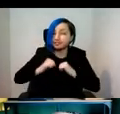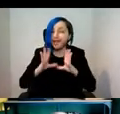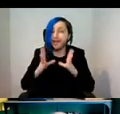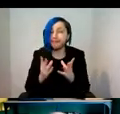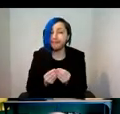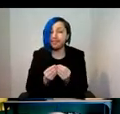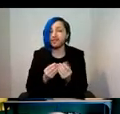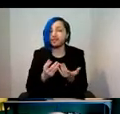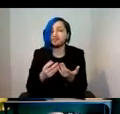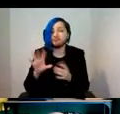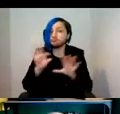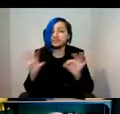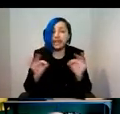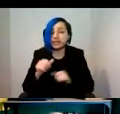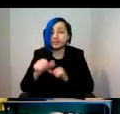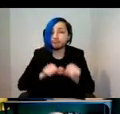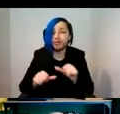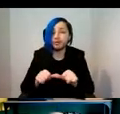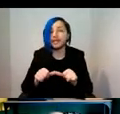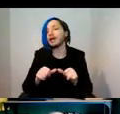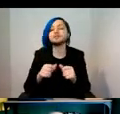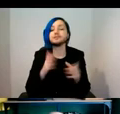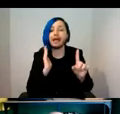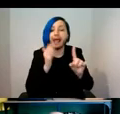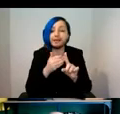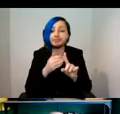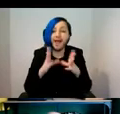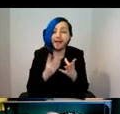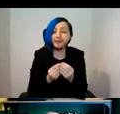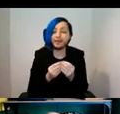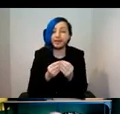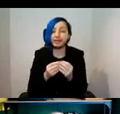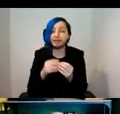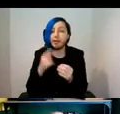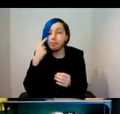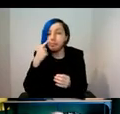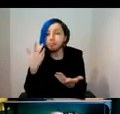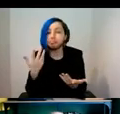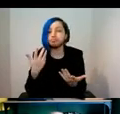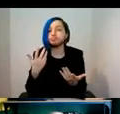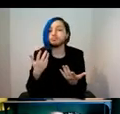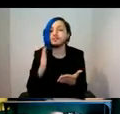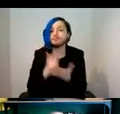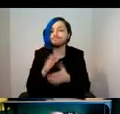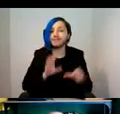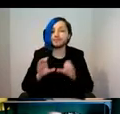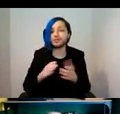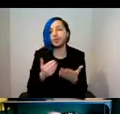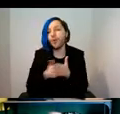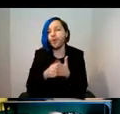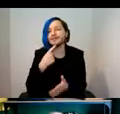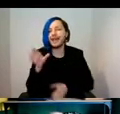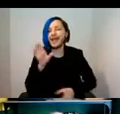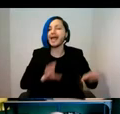remit, selection, mandate and so on. So, yes, I always describe it as an